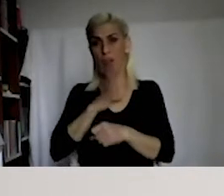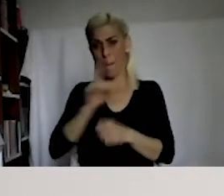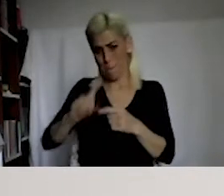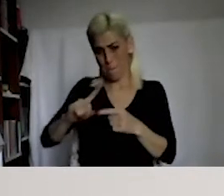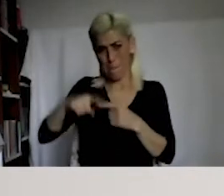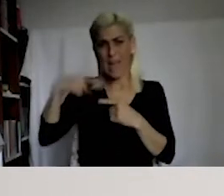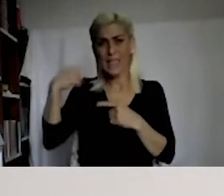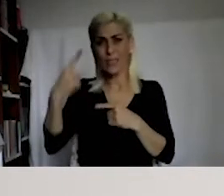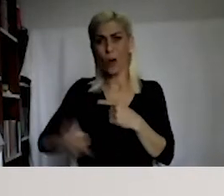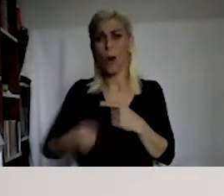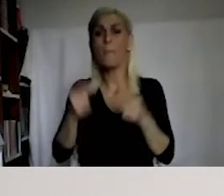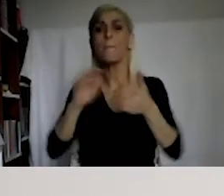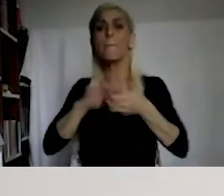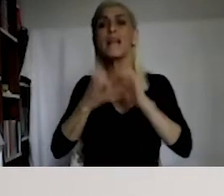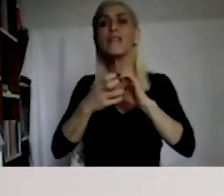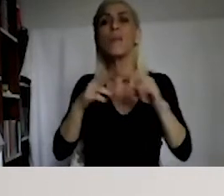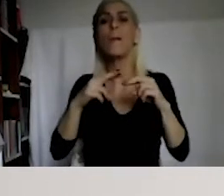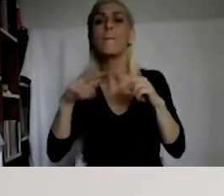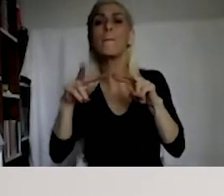to that criterion.